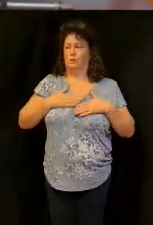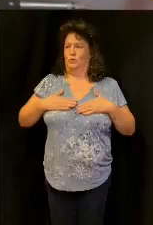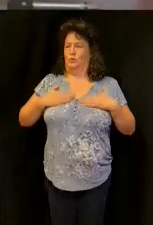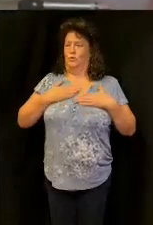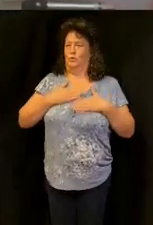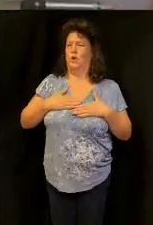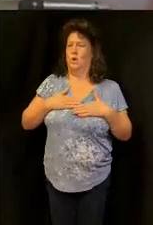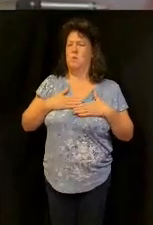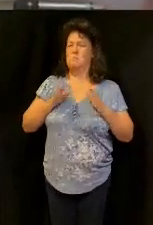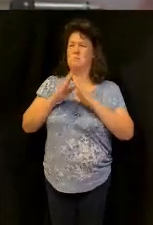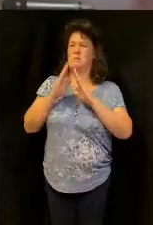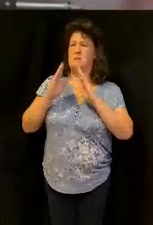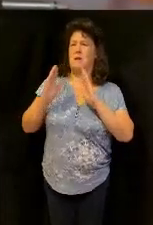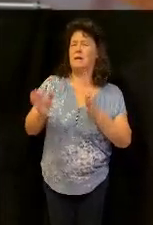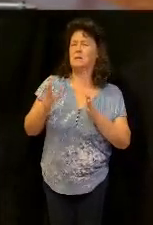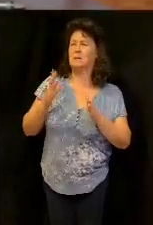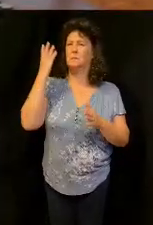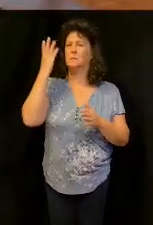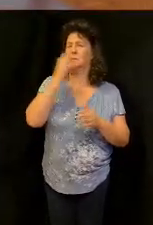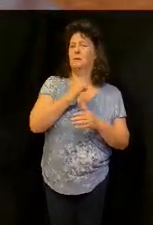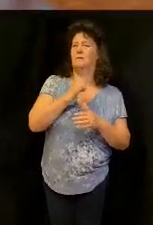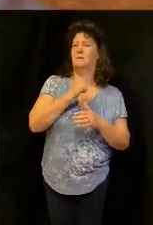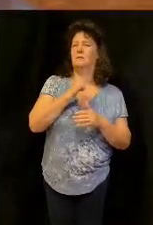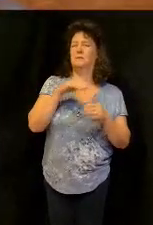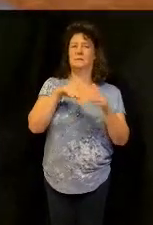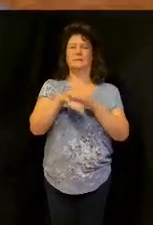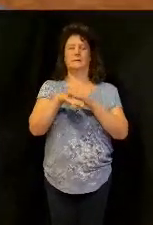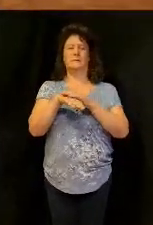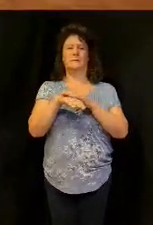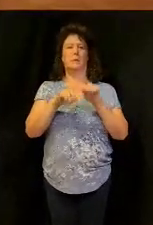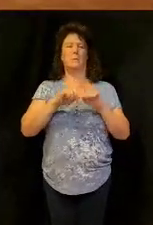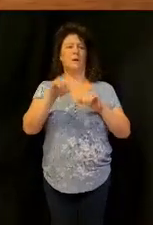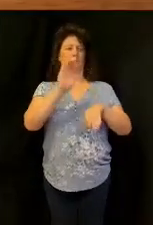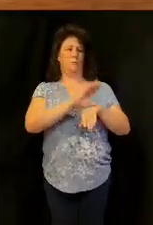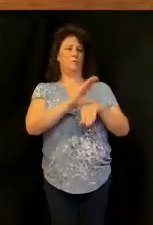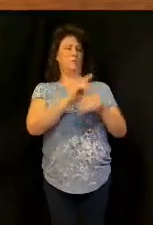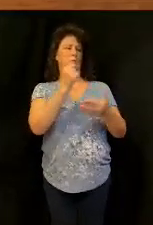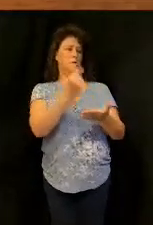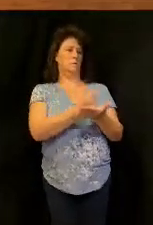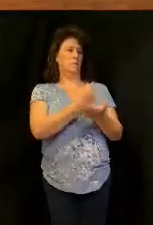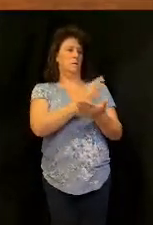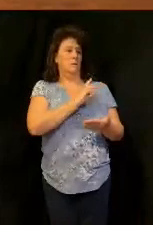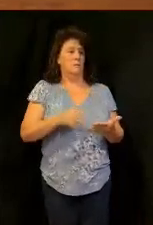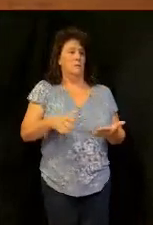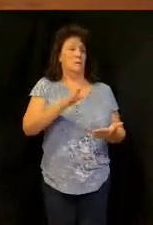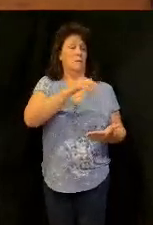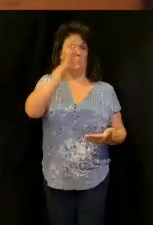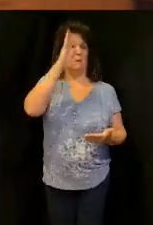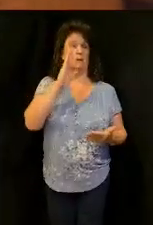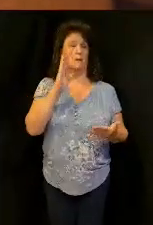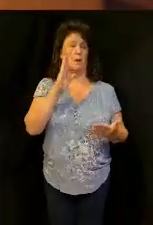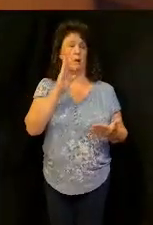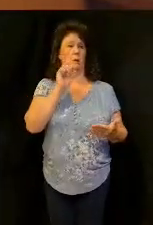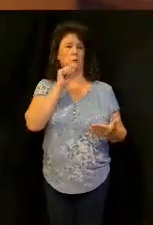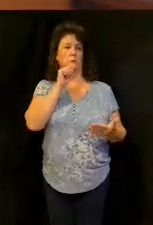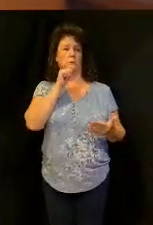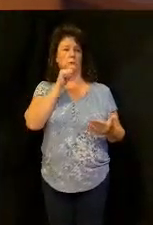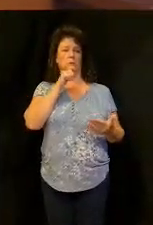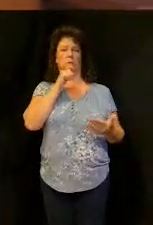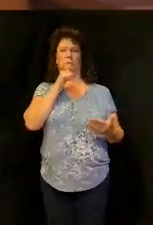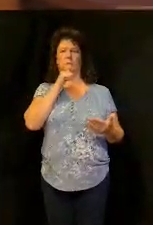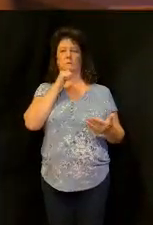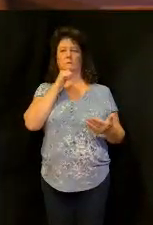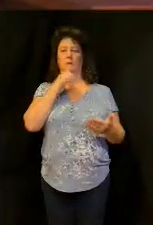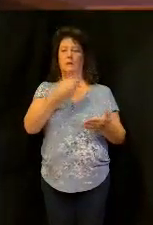paneled houses, and our homes, but the church, and the gospel, and the kingdom of God begins to suffer, because the